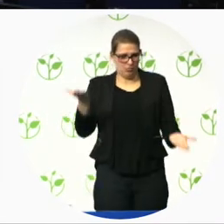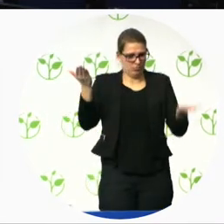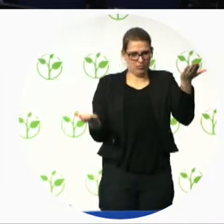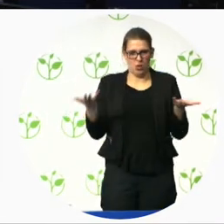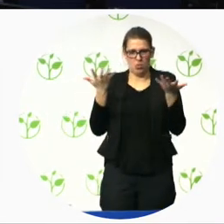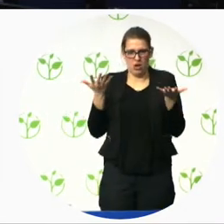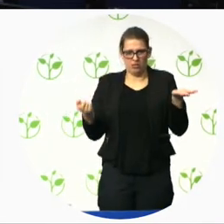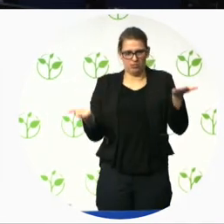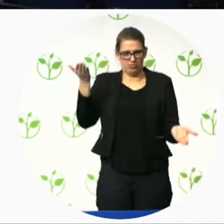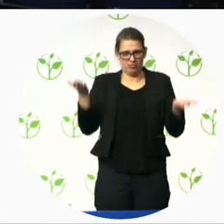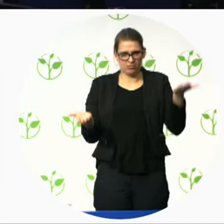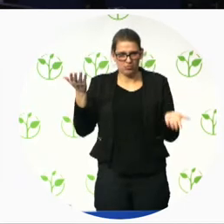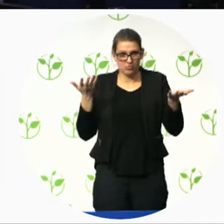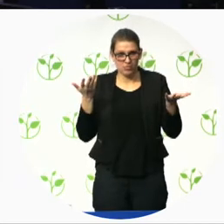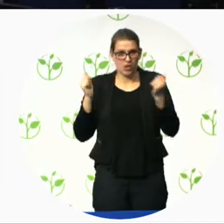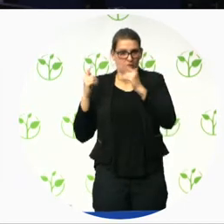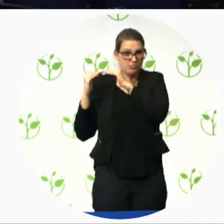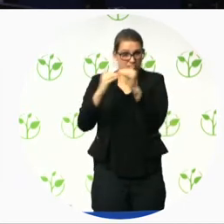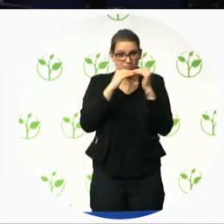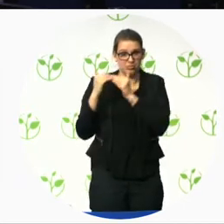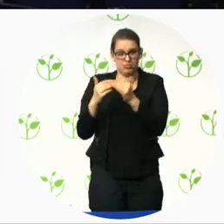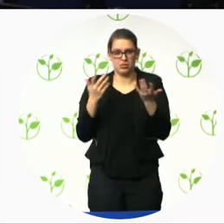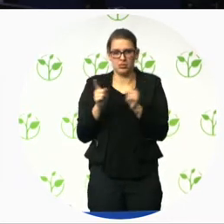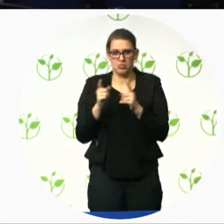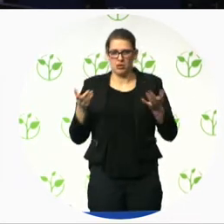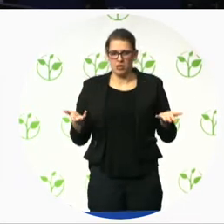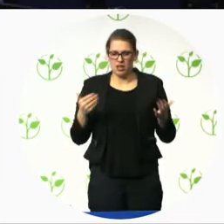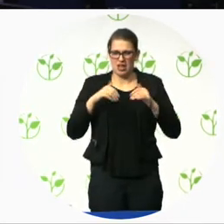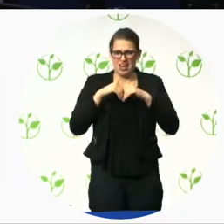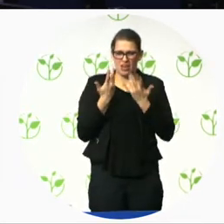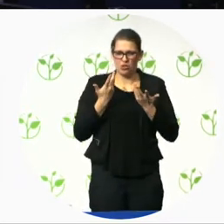initially Canada was approaching different standards